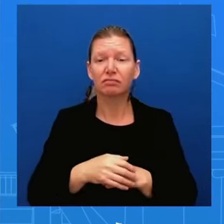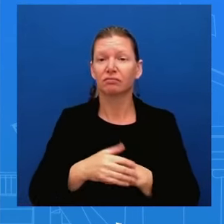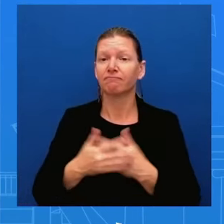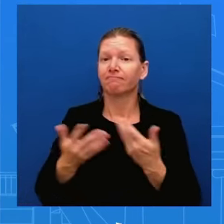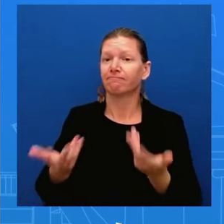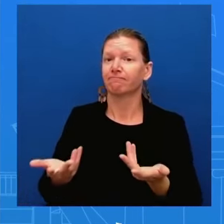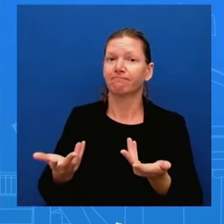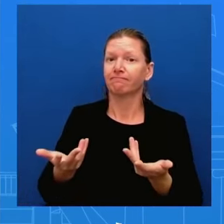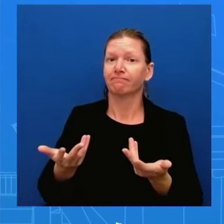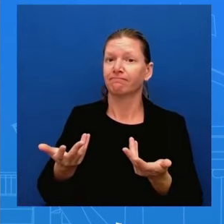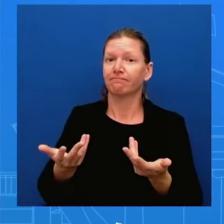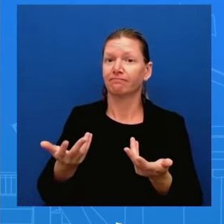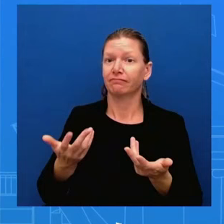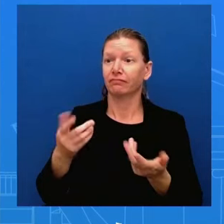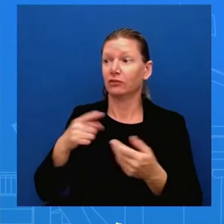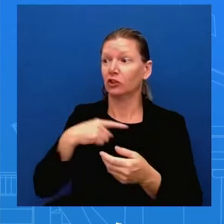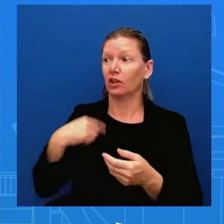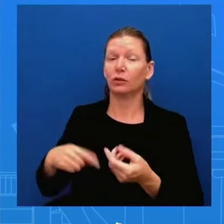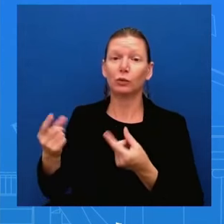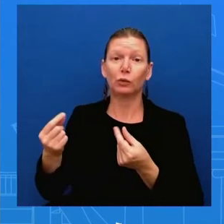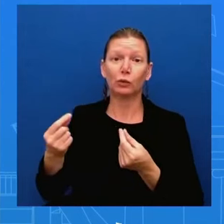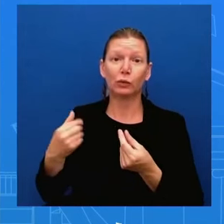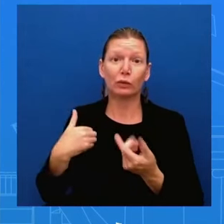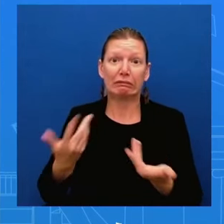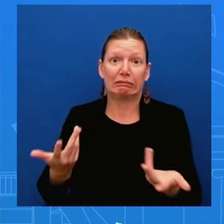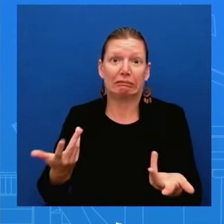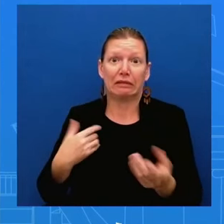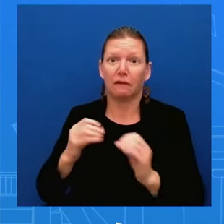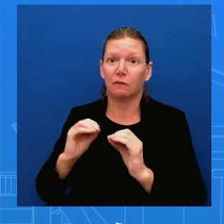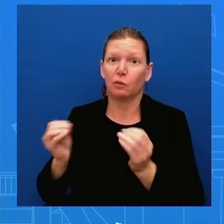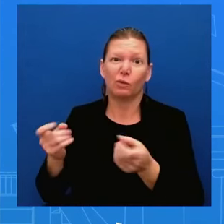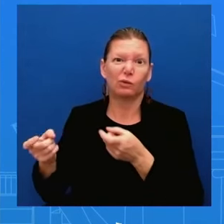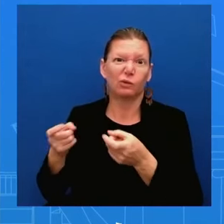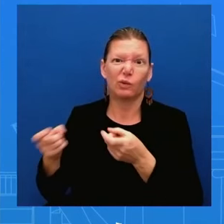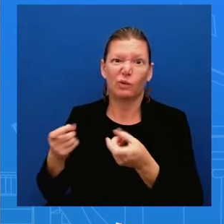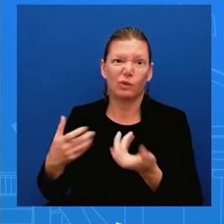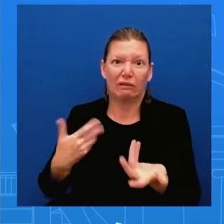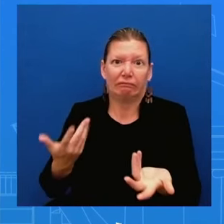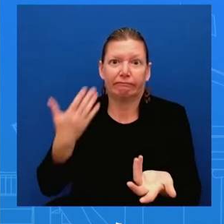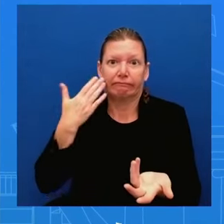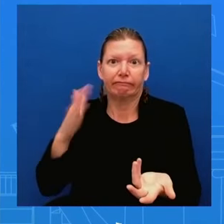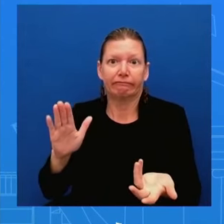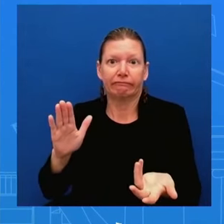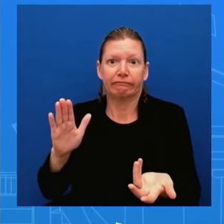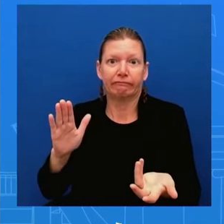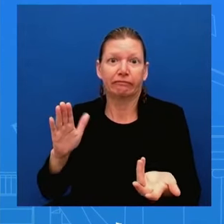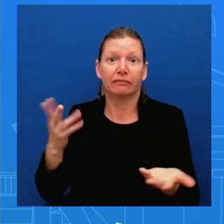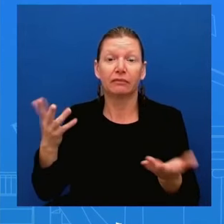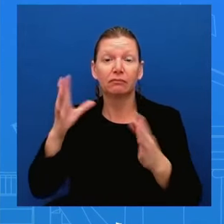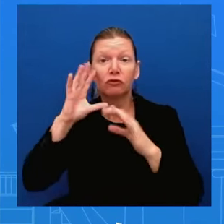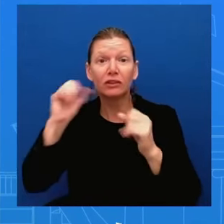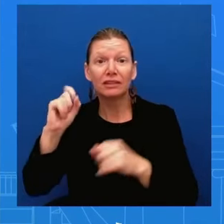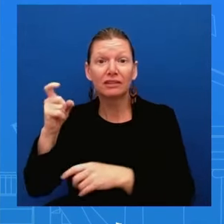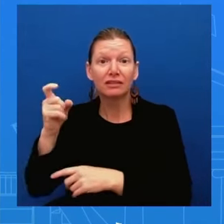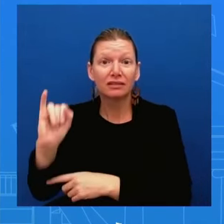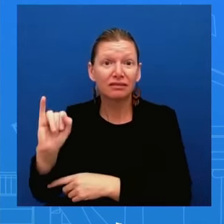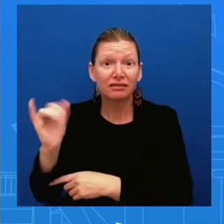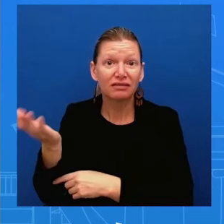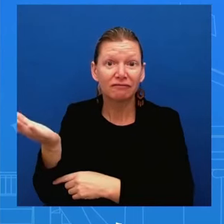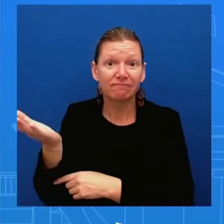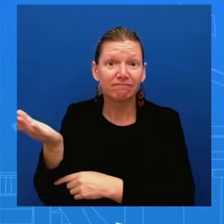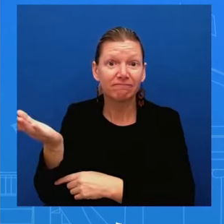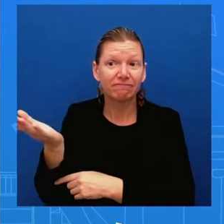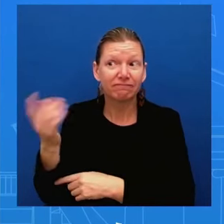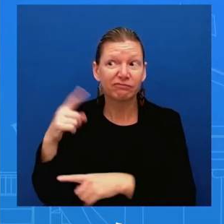in in the head of president g uh but we've been uh we've been very clear uh about what we stand with our one china policy